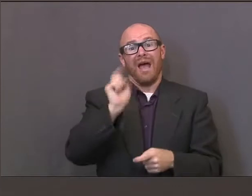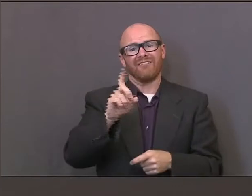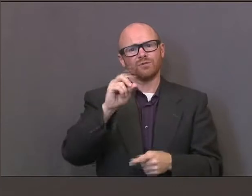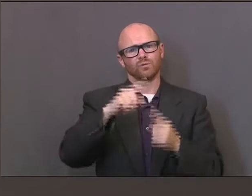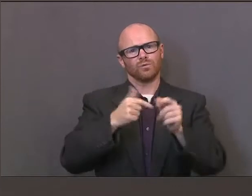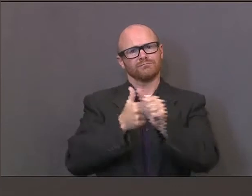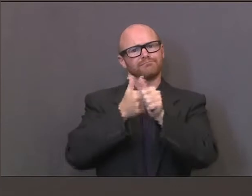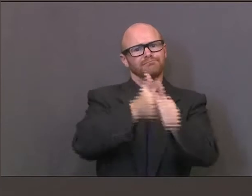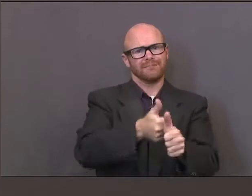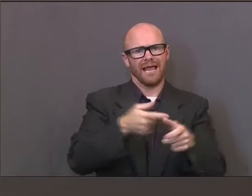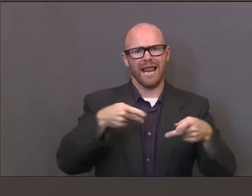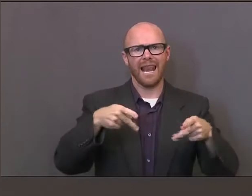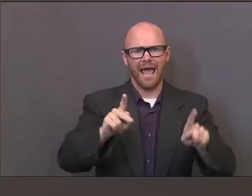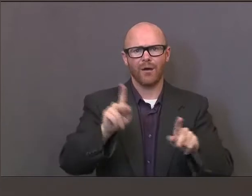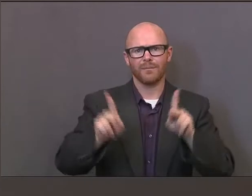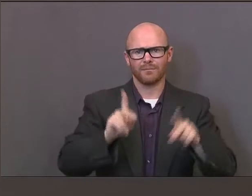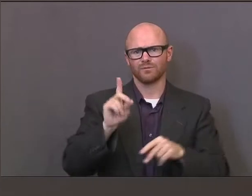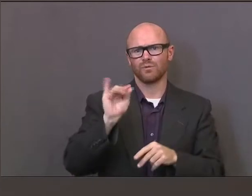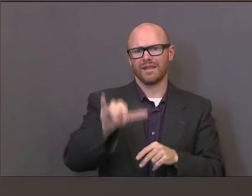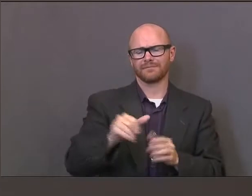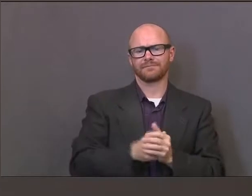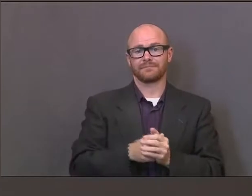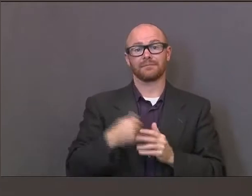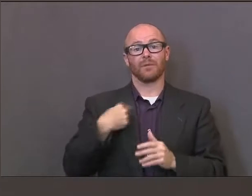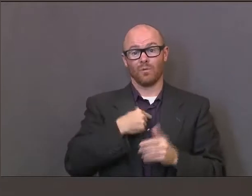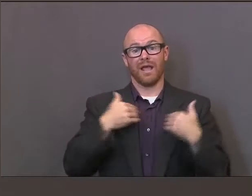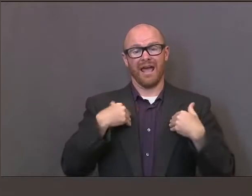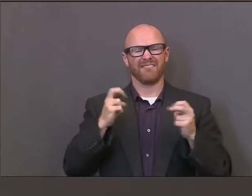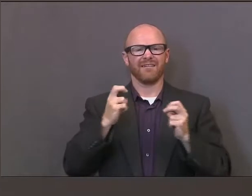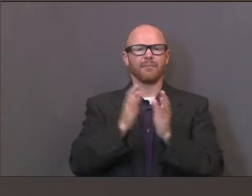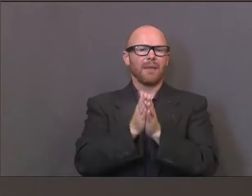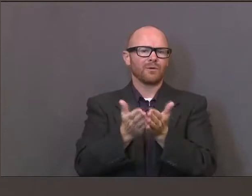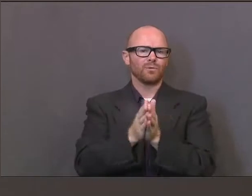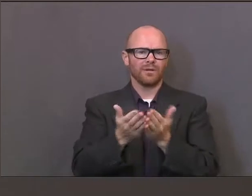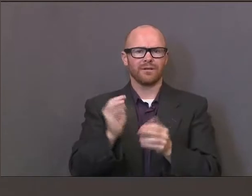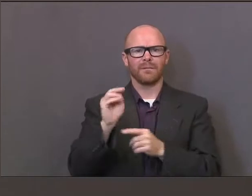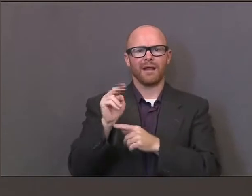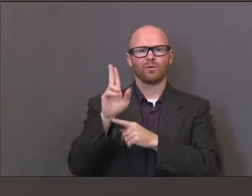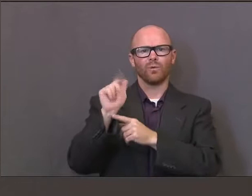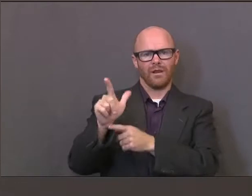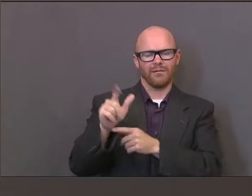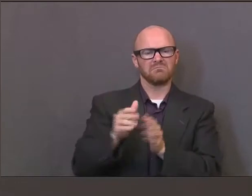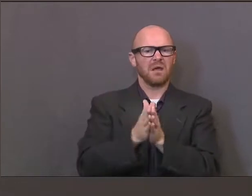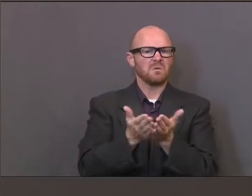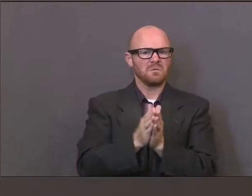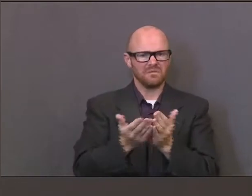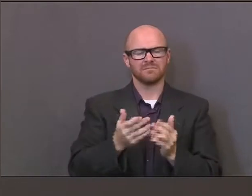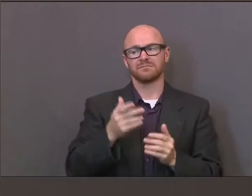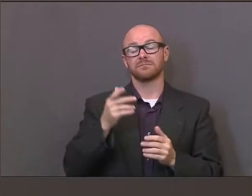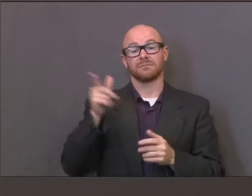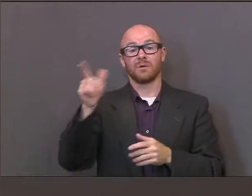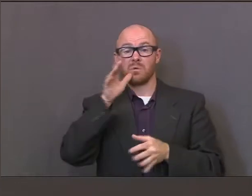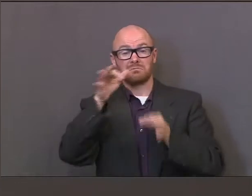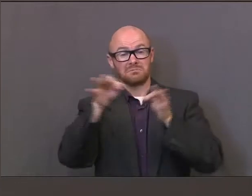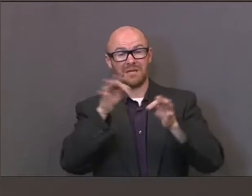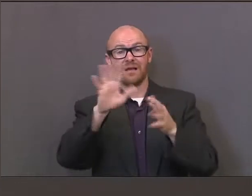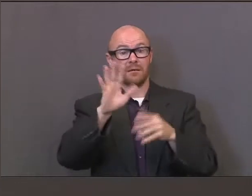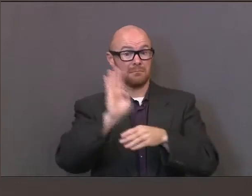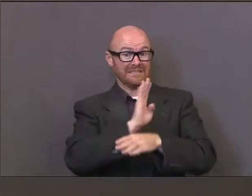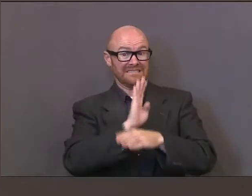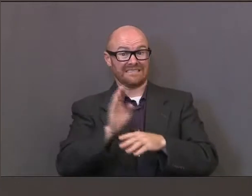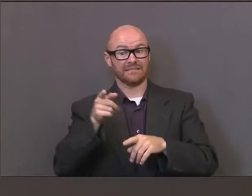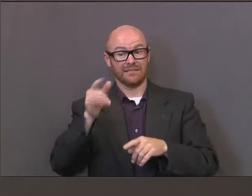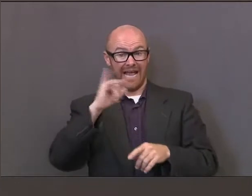And also, the manual explains to the business owner what you're supposed to do if, in fact, one of your employees gets